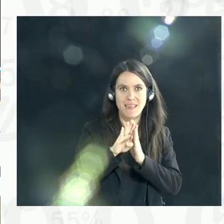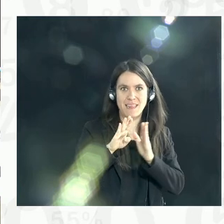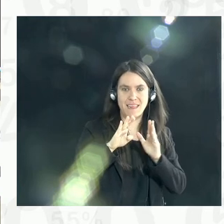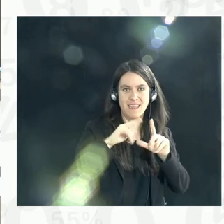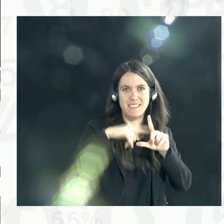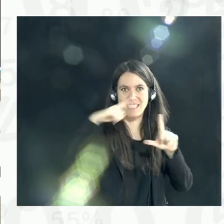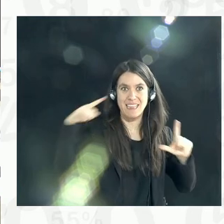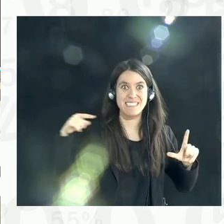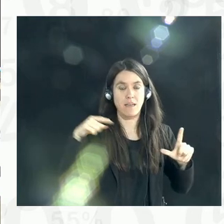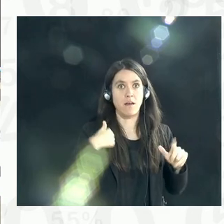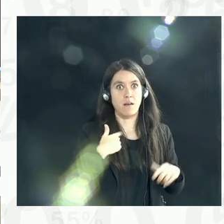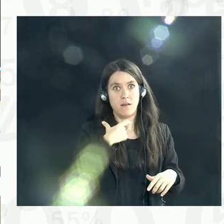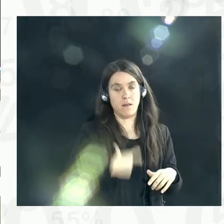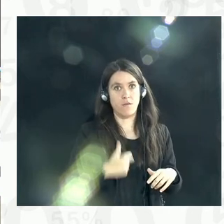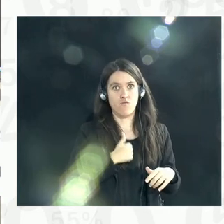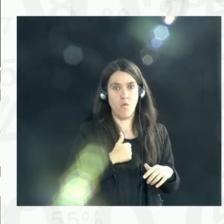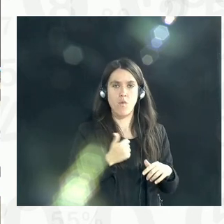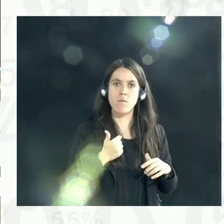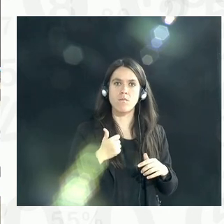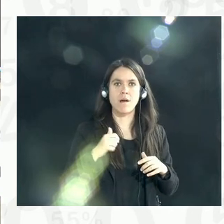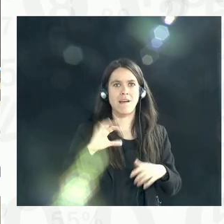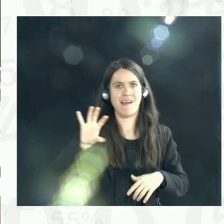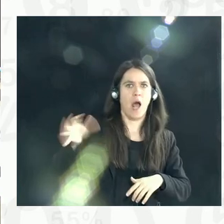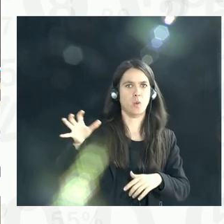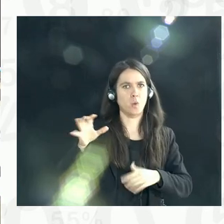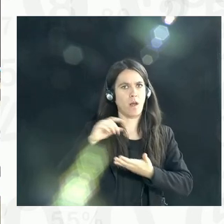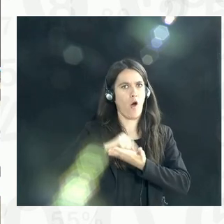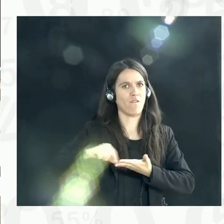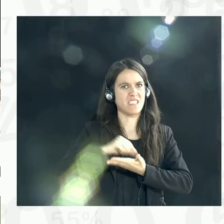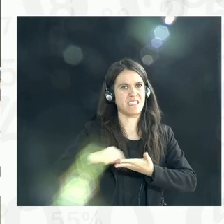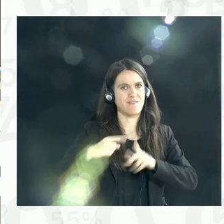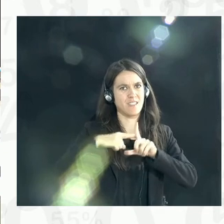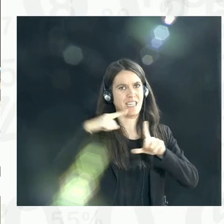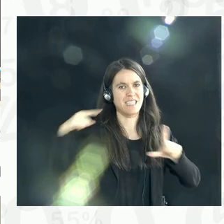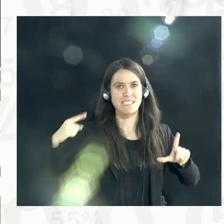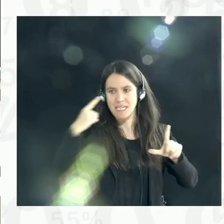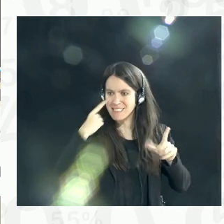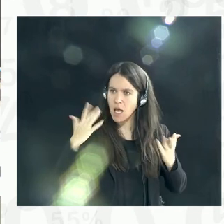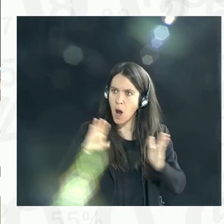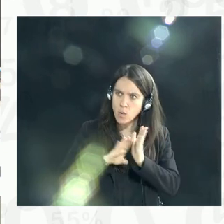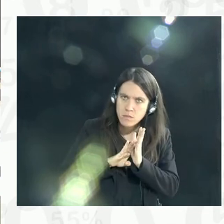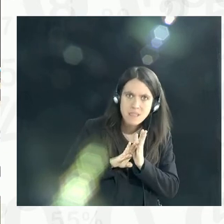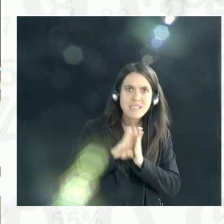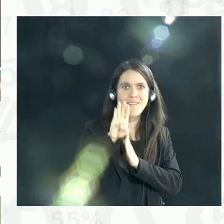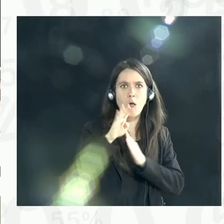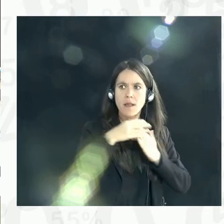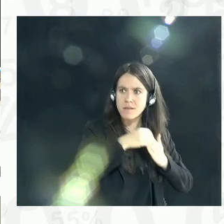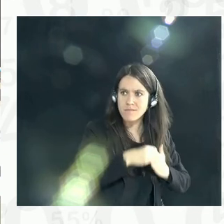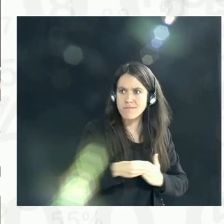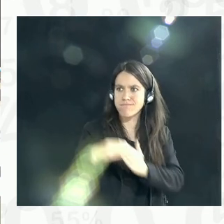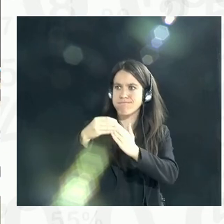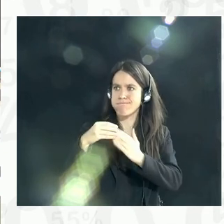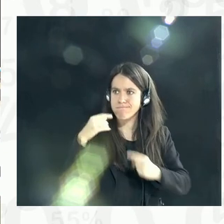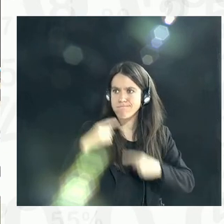that, our role as a national statistical office is to drive the creation and development of an integrated and